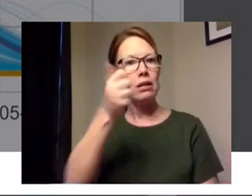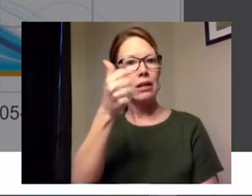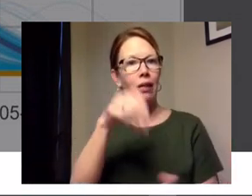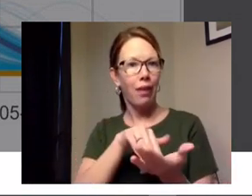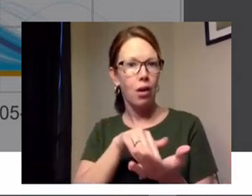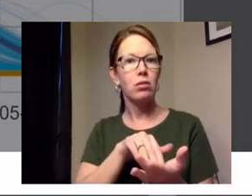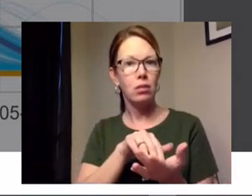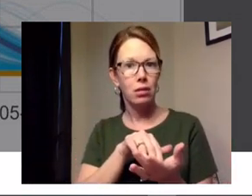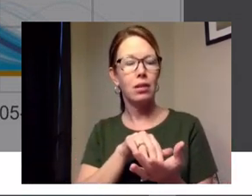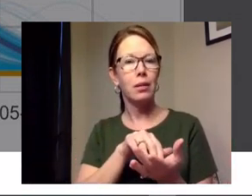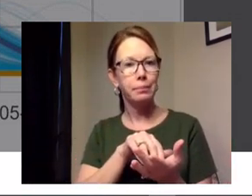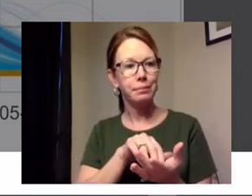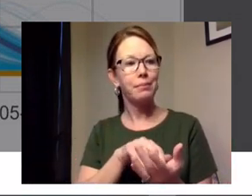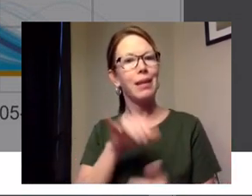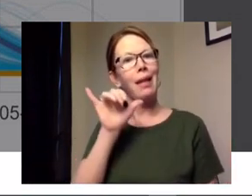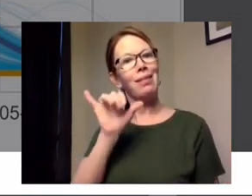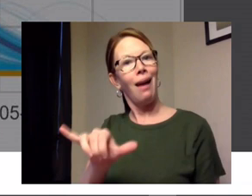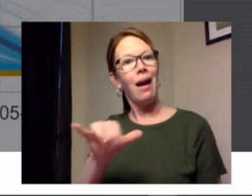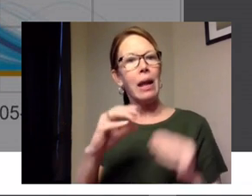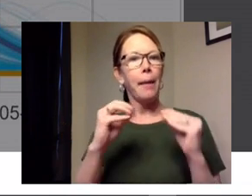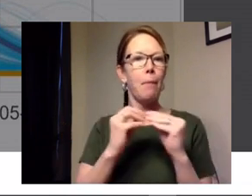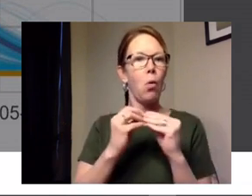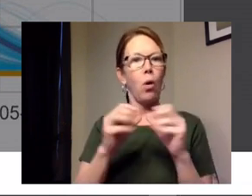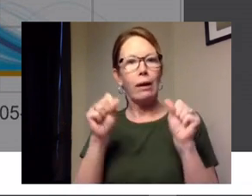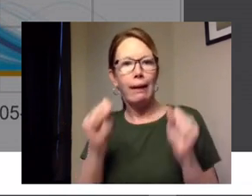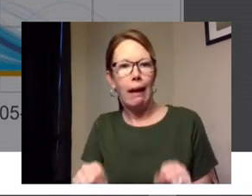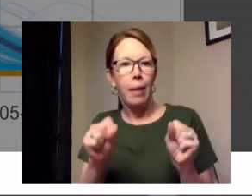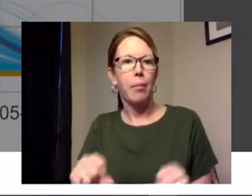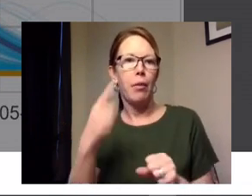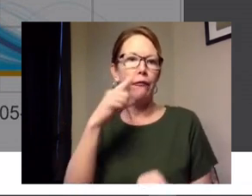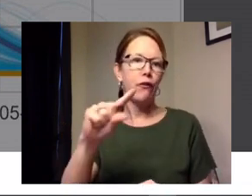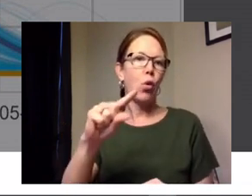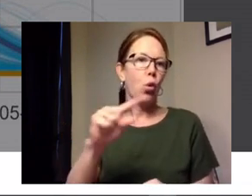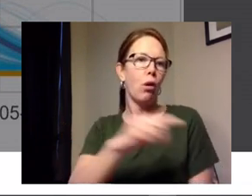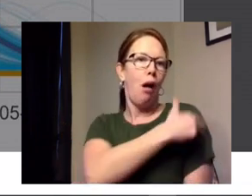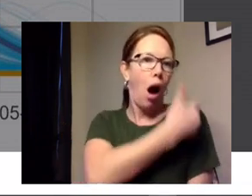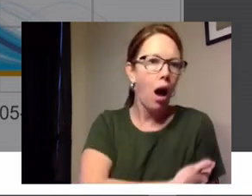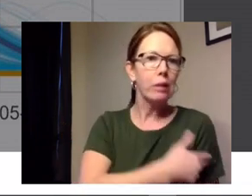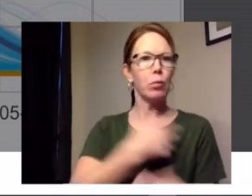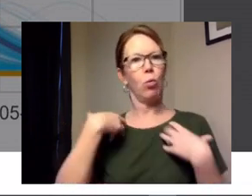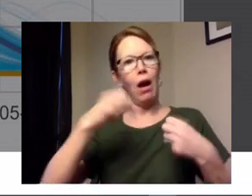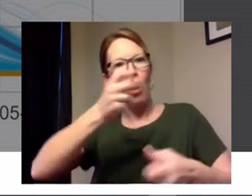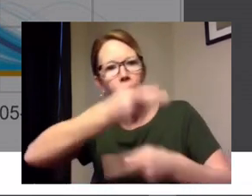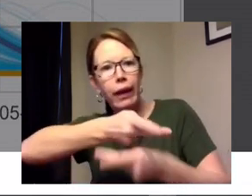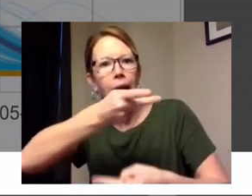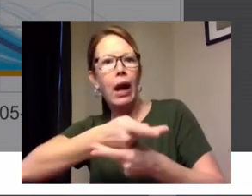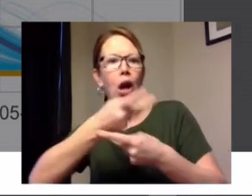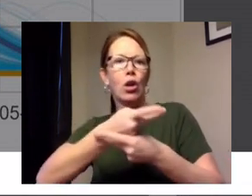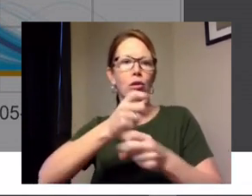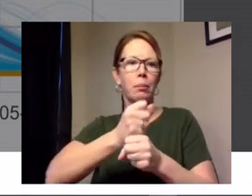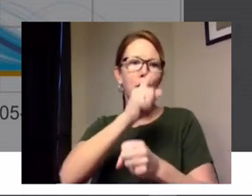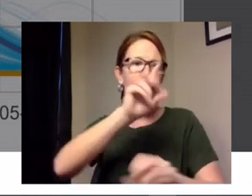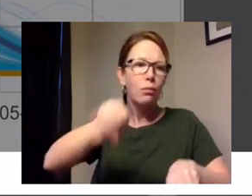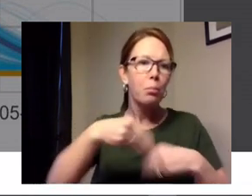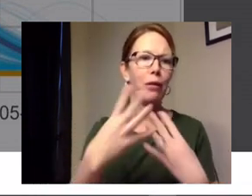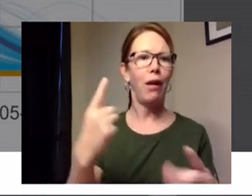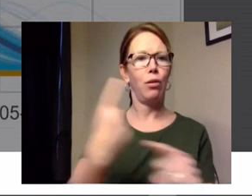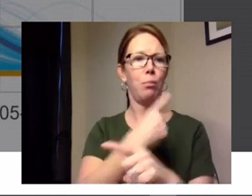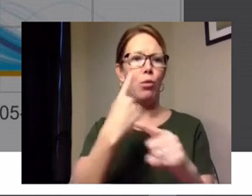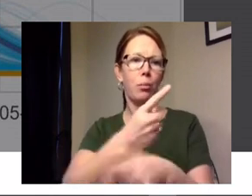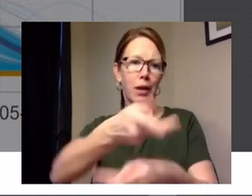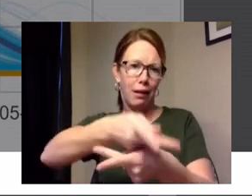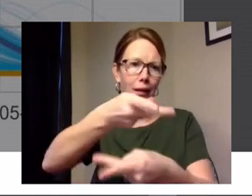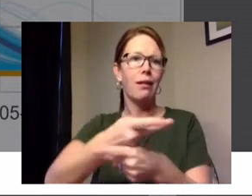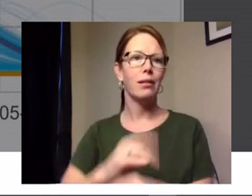much more doable for our health care systems to provide any care that you might